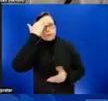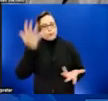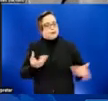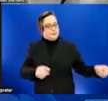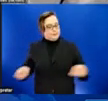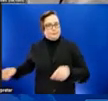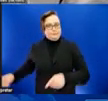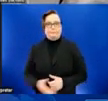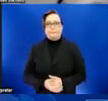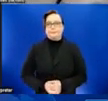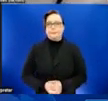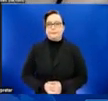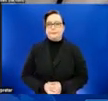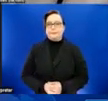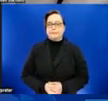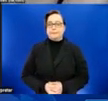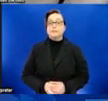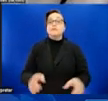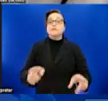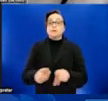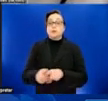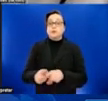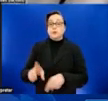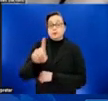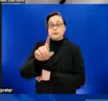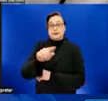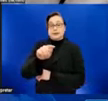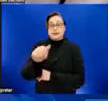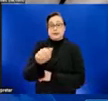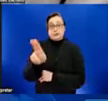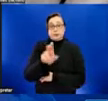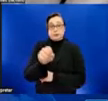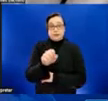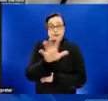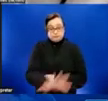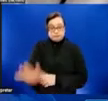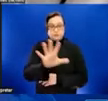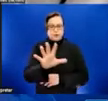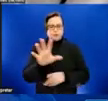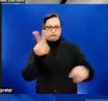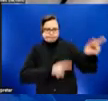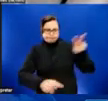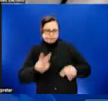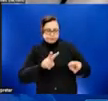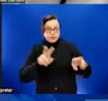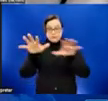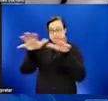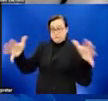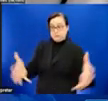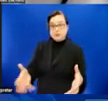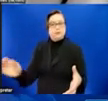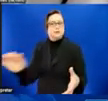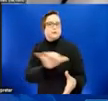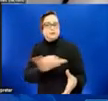In addition, we are monitoring the data both domestically as well as internationally and making any adjustments to our approach and